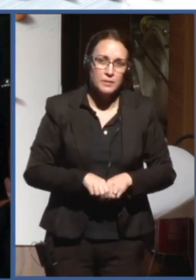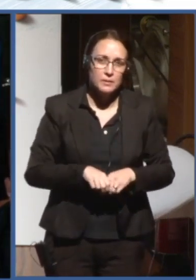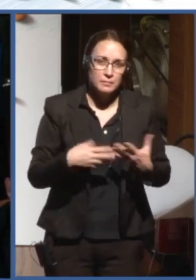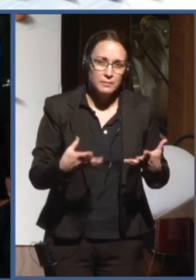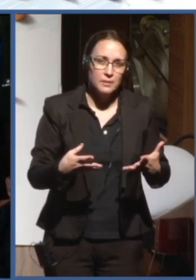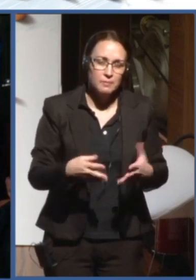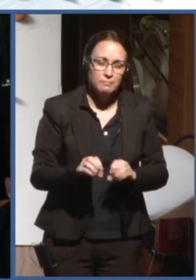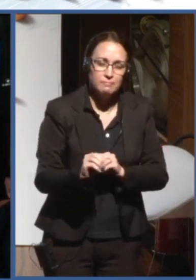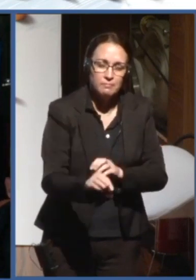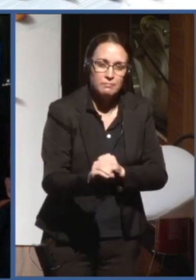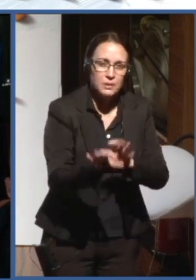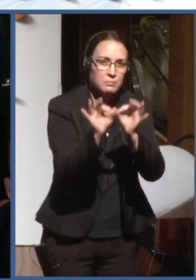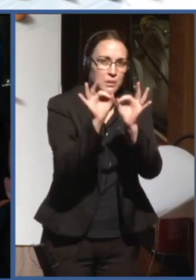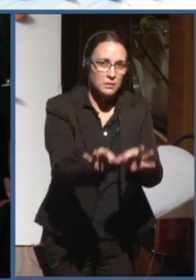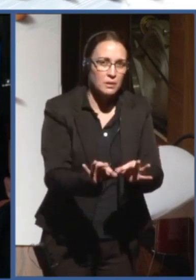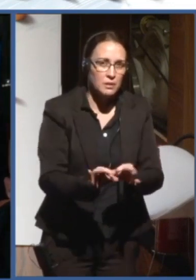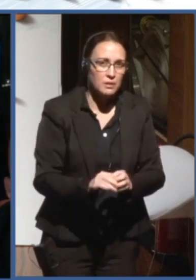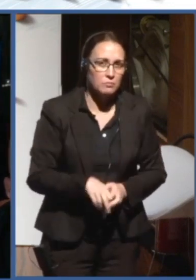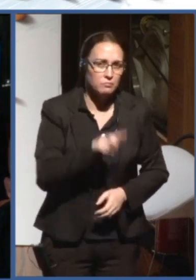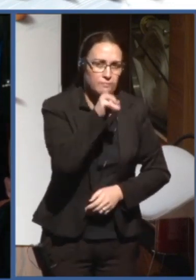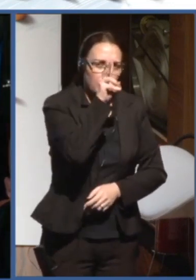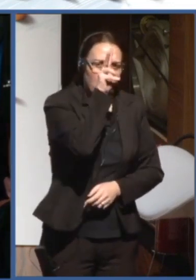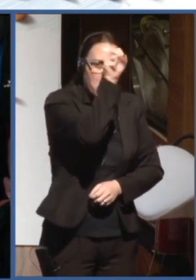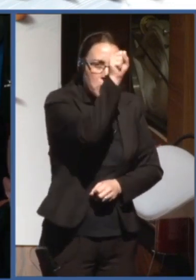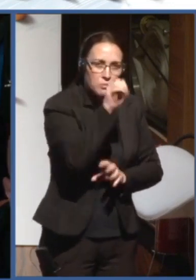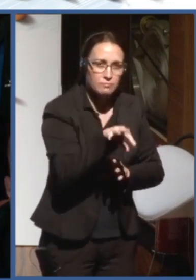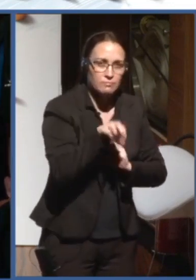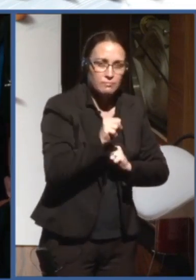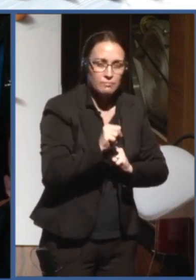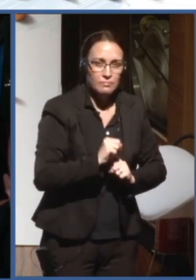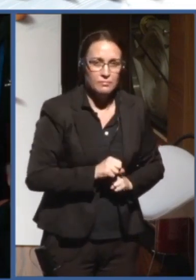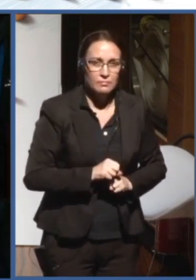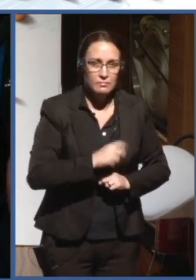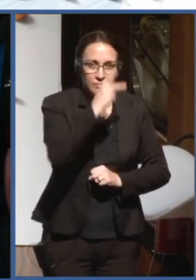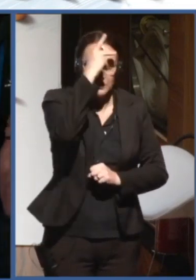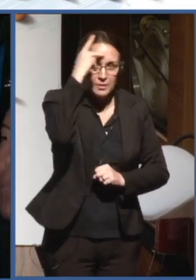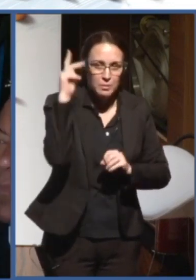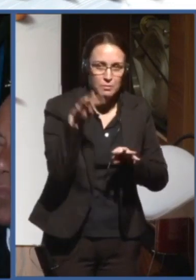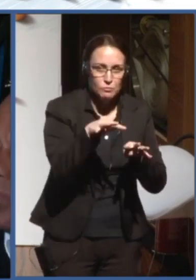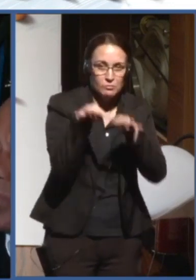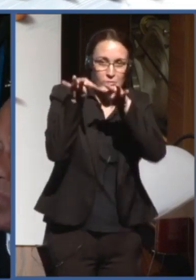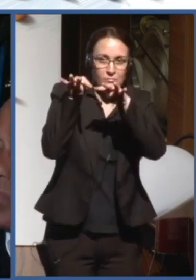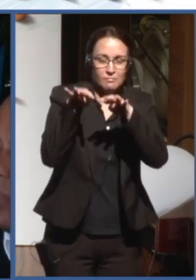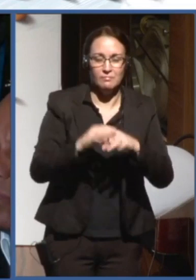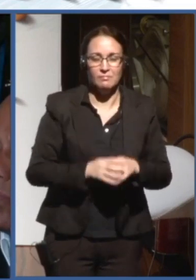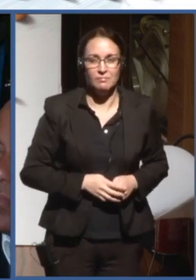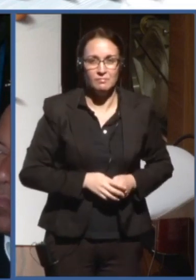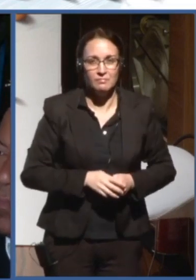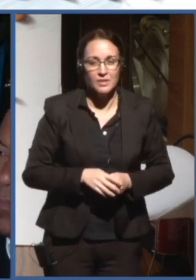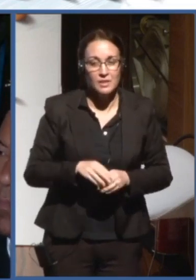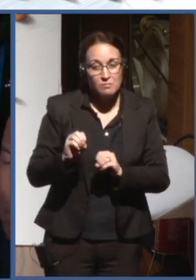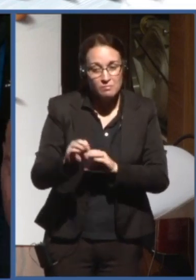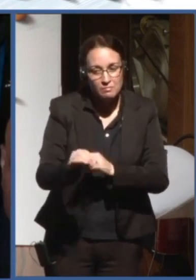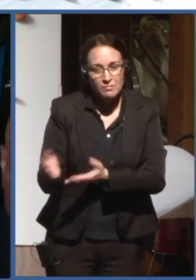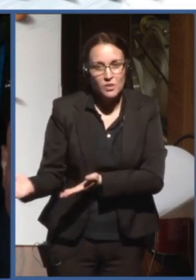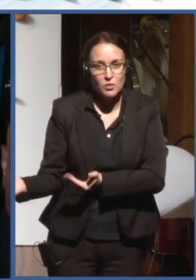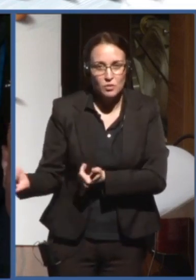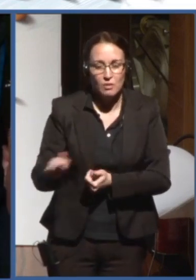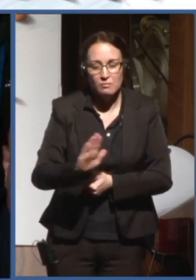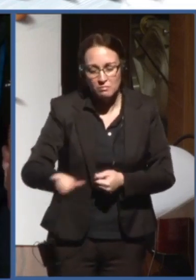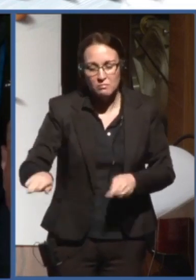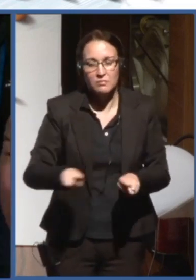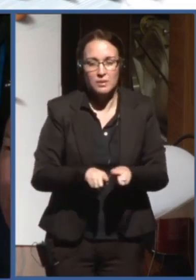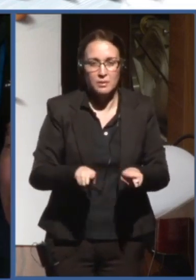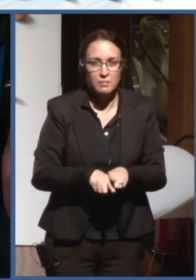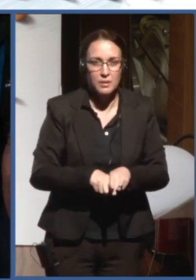on this. So, this is a problem, because they will help the youth, as children today, in relation to this question.